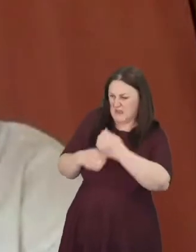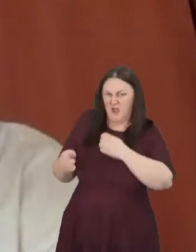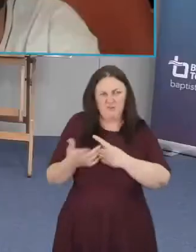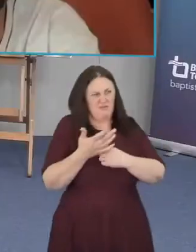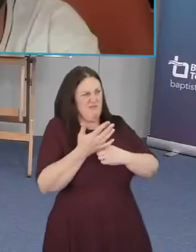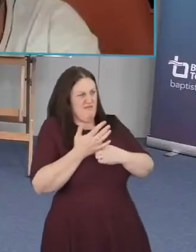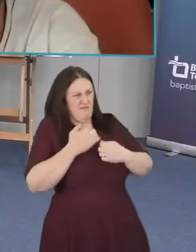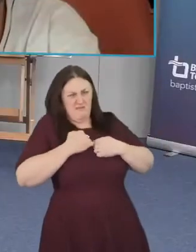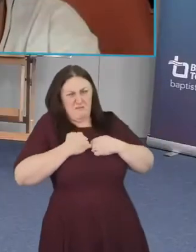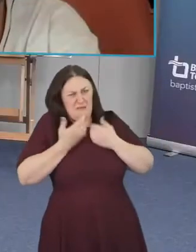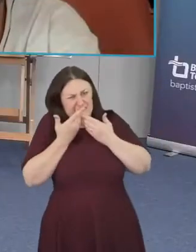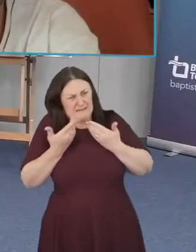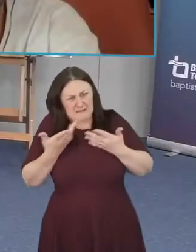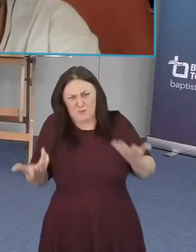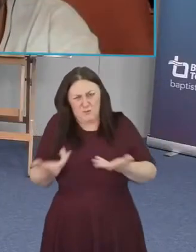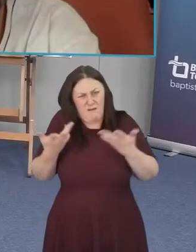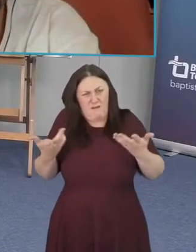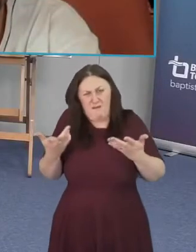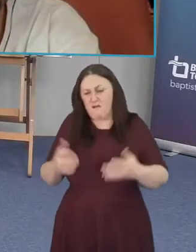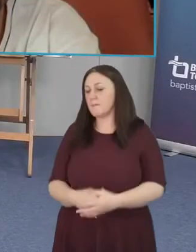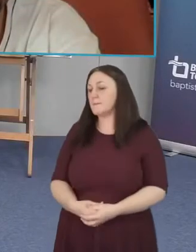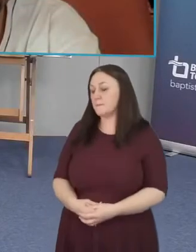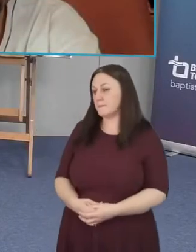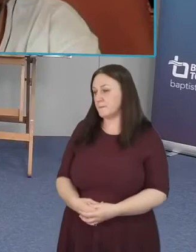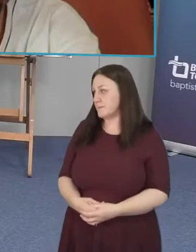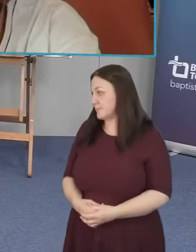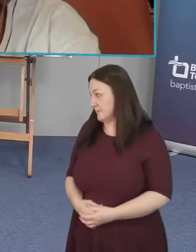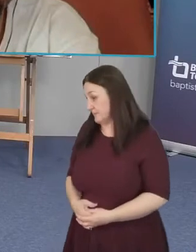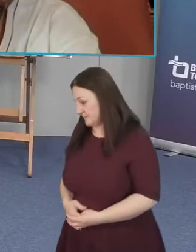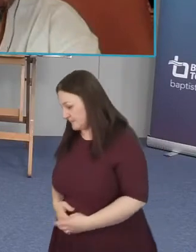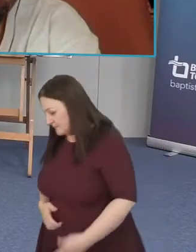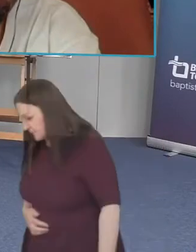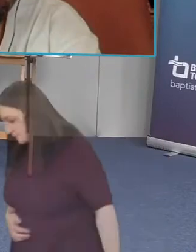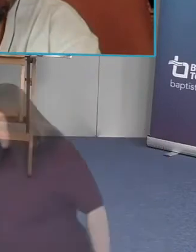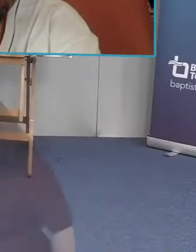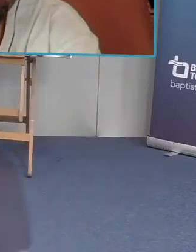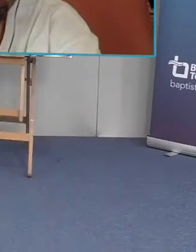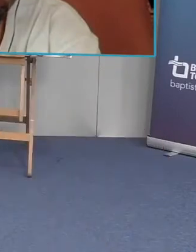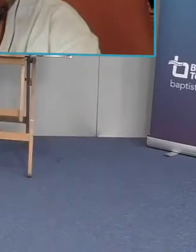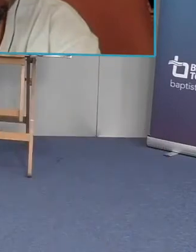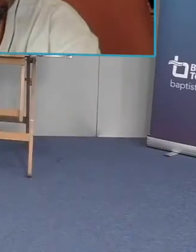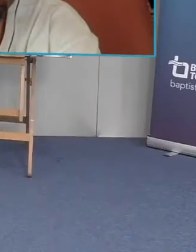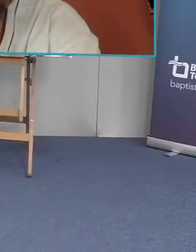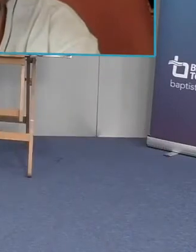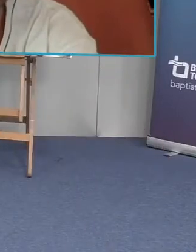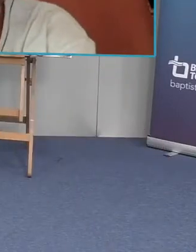of the people there thanks shane